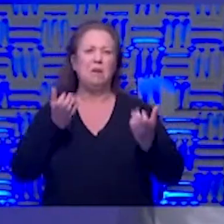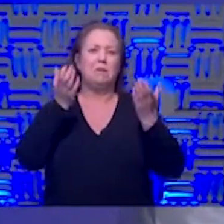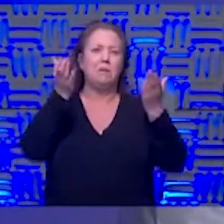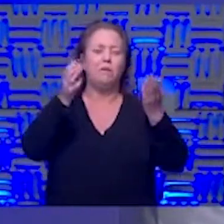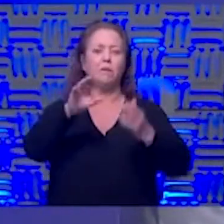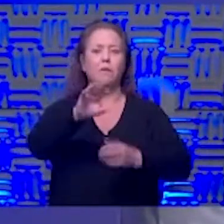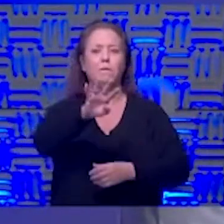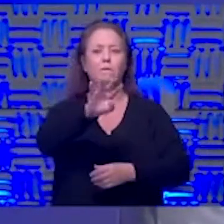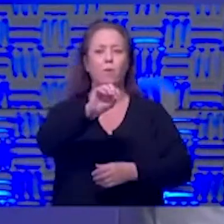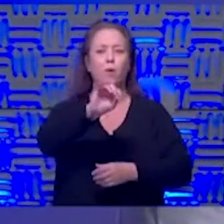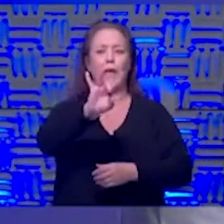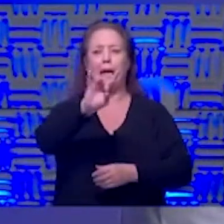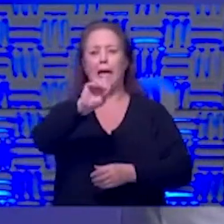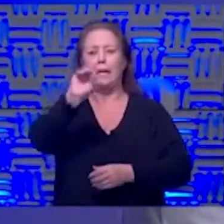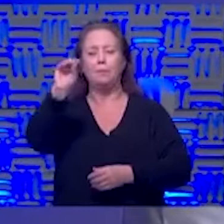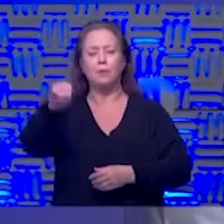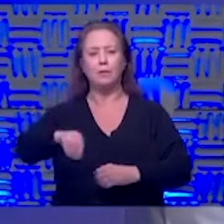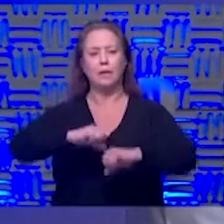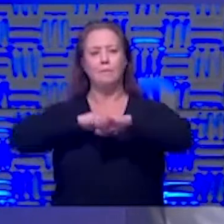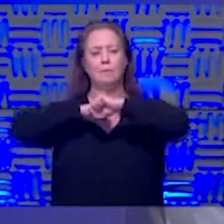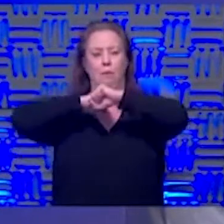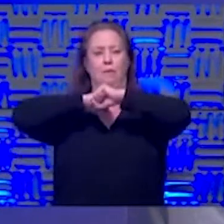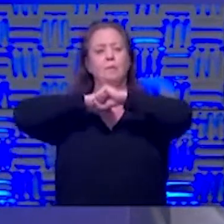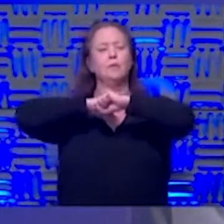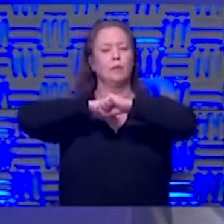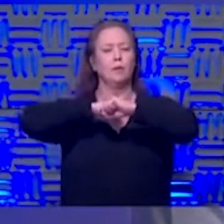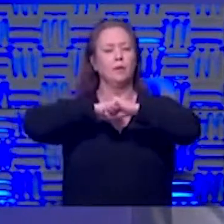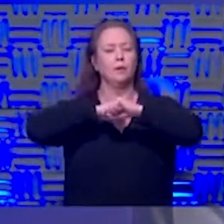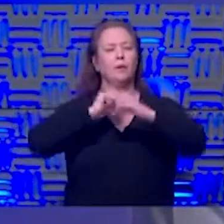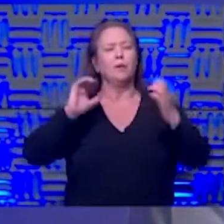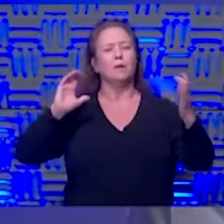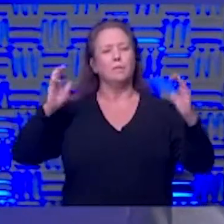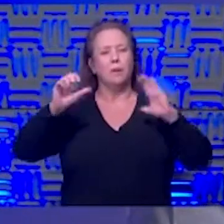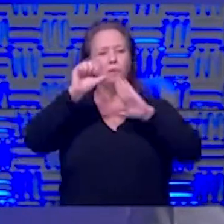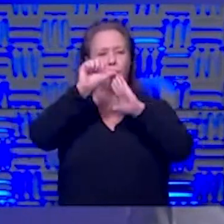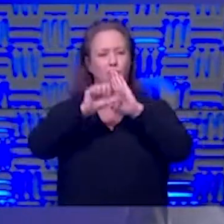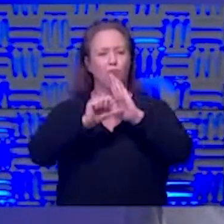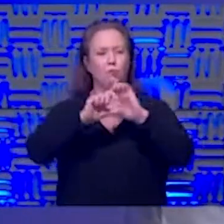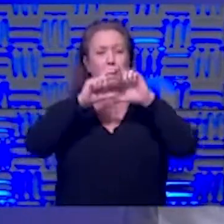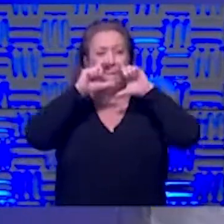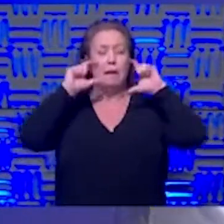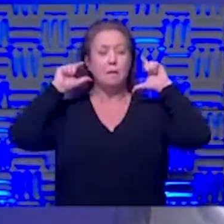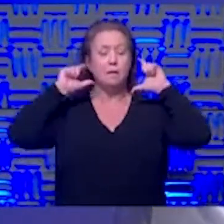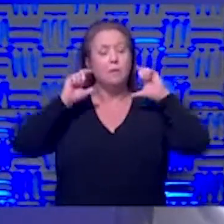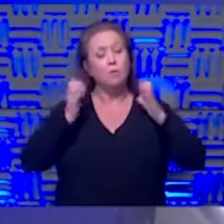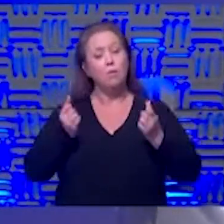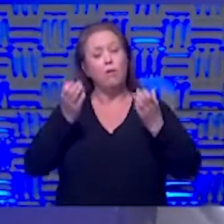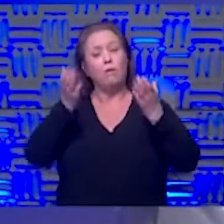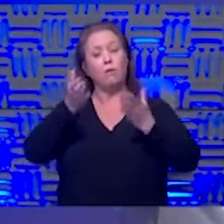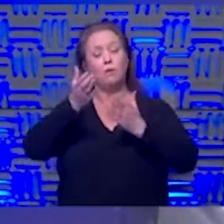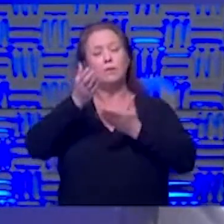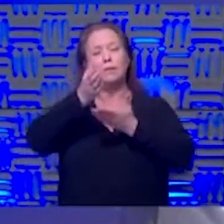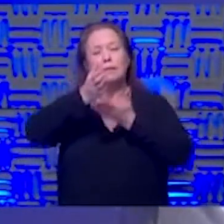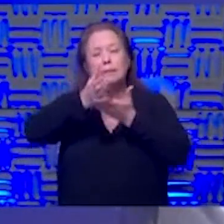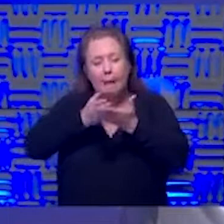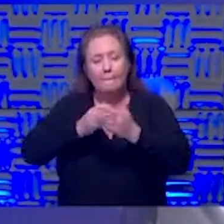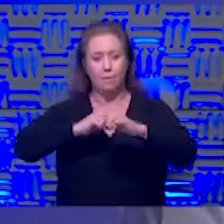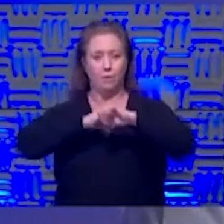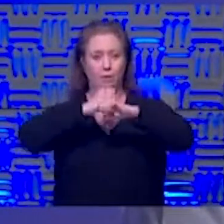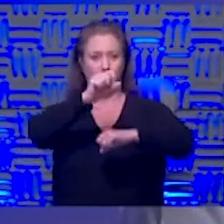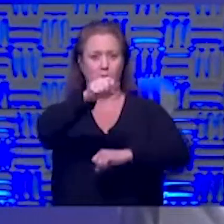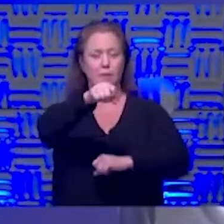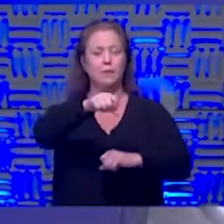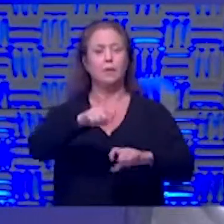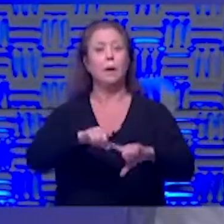40 to 80 percent protection of what just a typical surgical mask does so it will offer you some modicum of protection